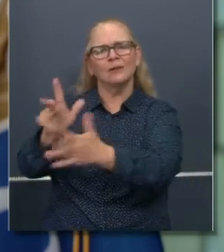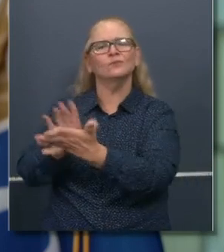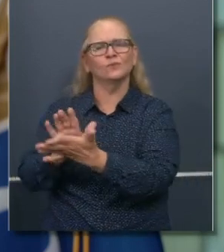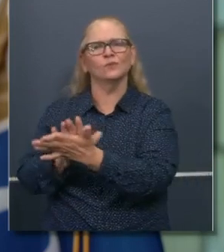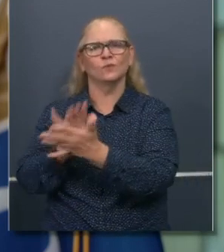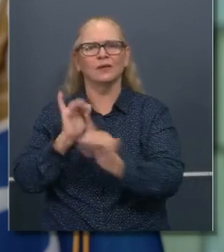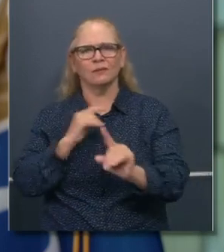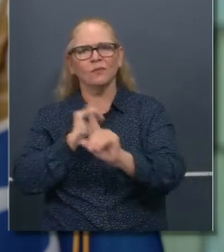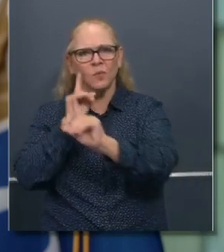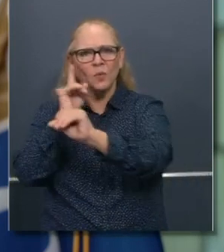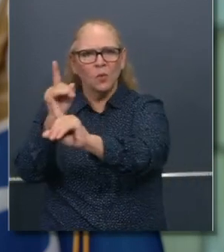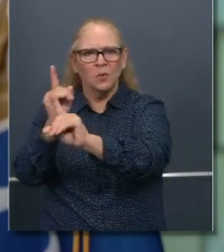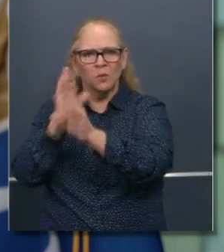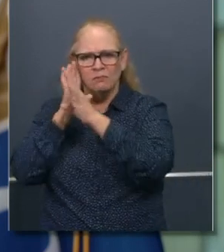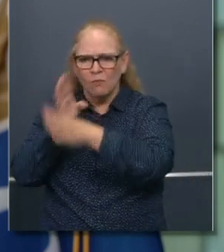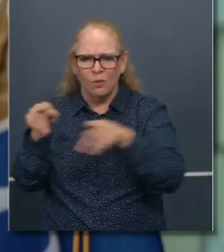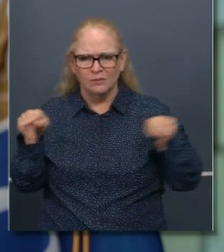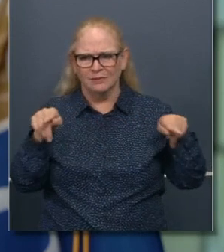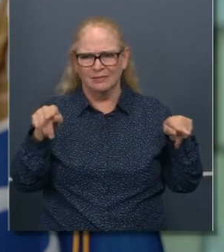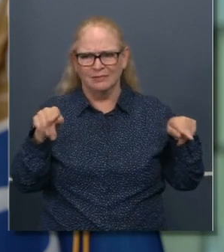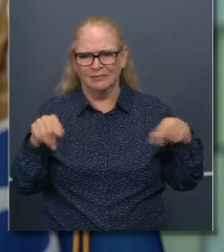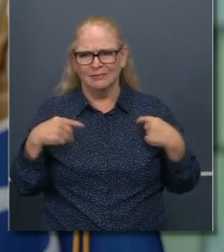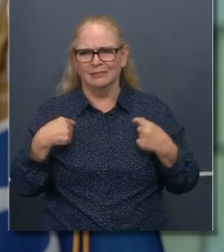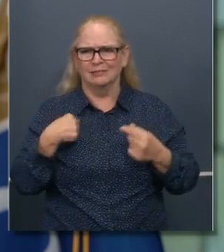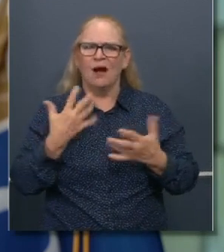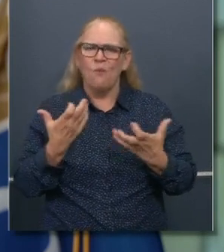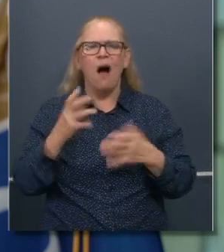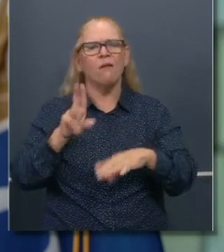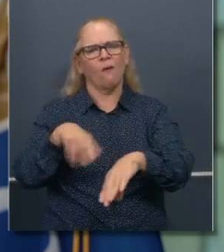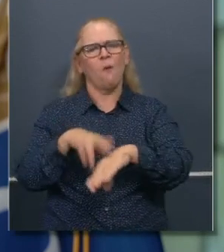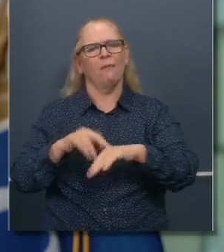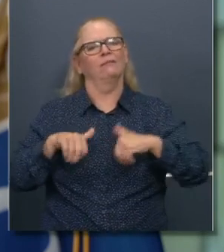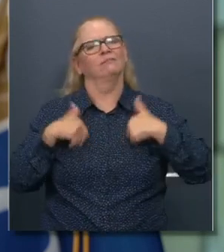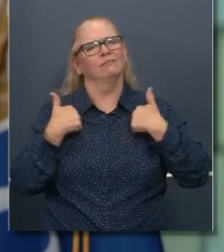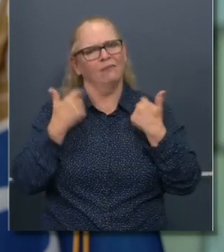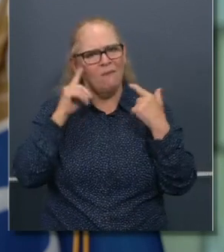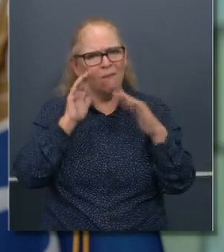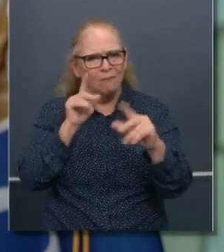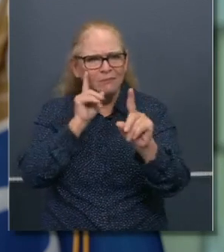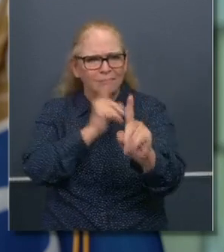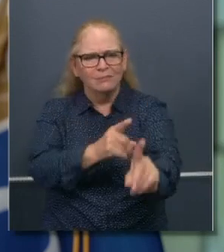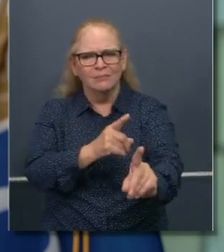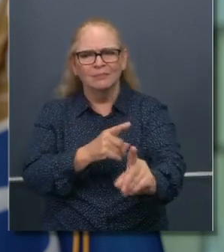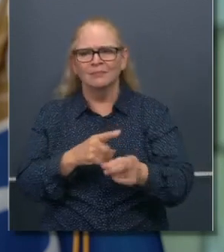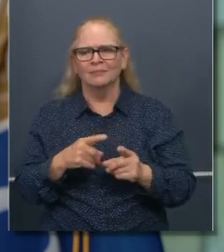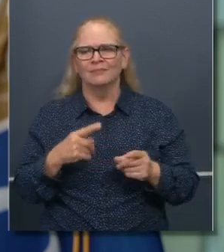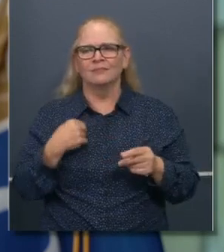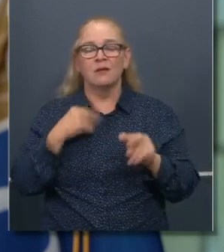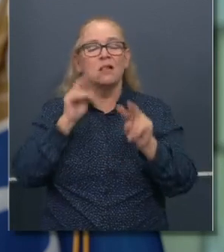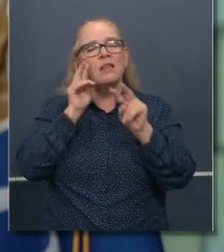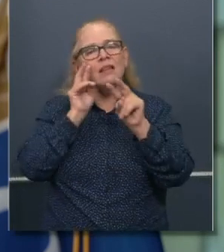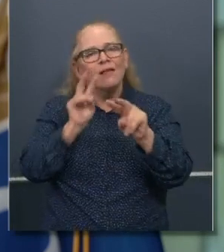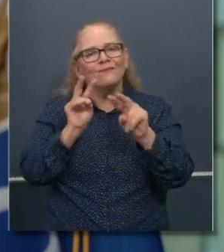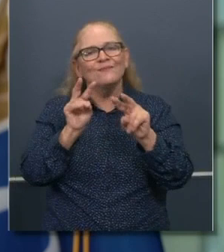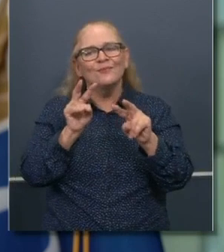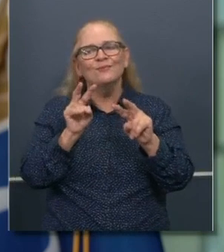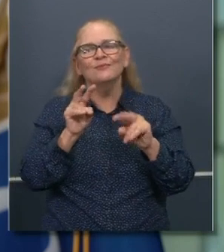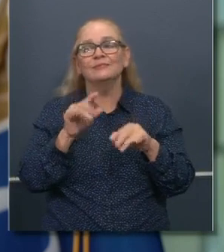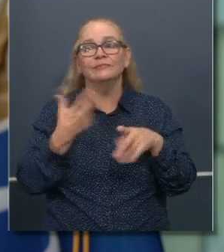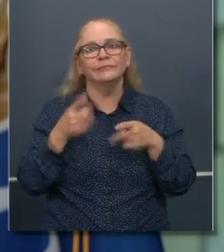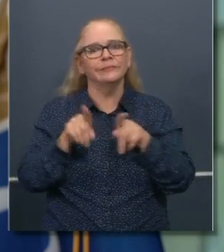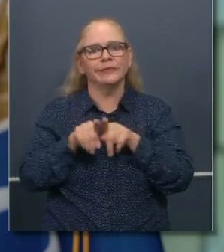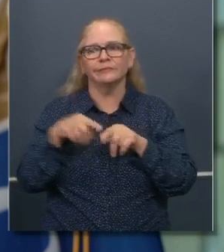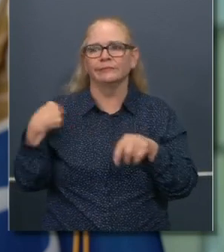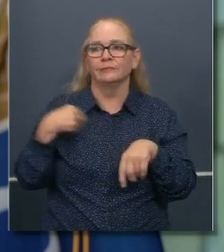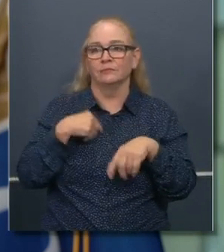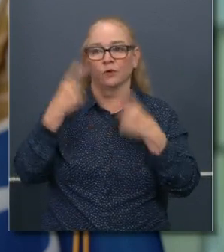and getting back to semblance of normalcy, uh, and looking forward, uh, to turning the page as a nation, uh,